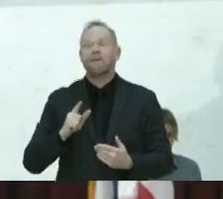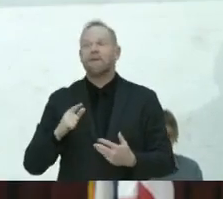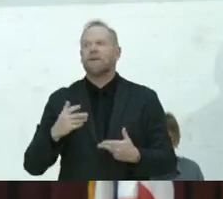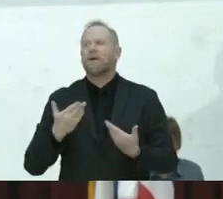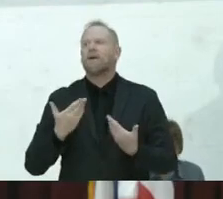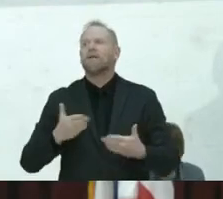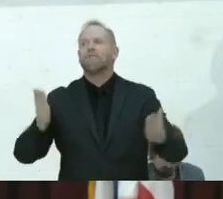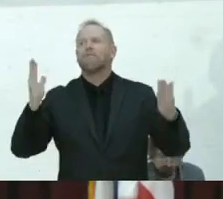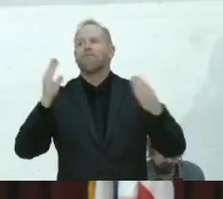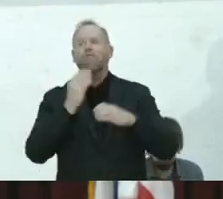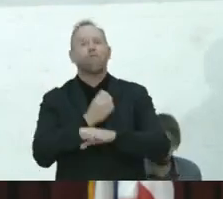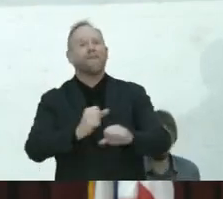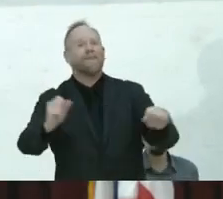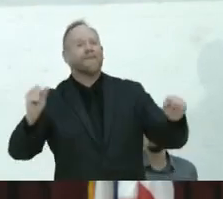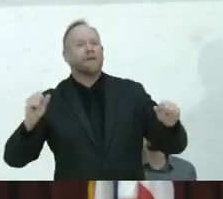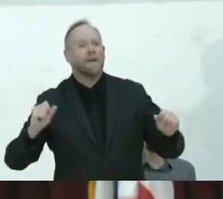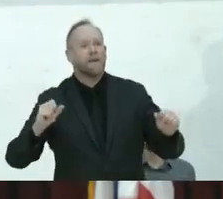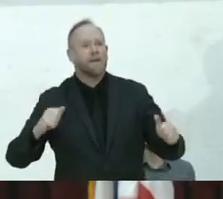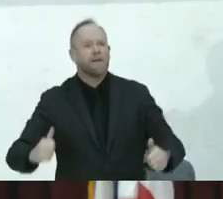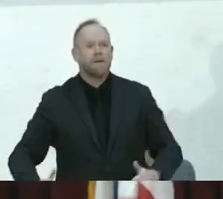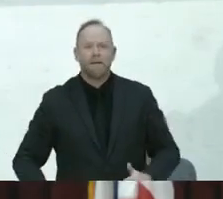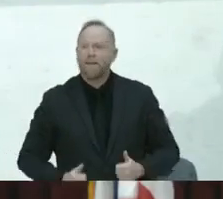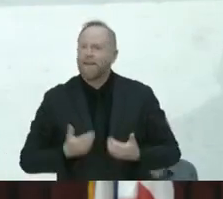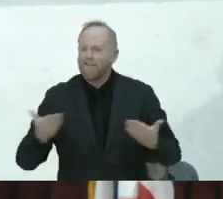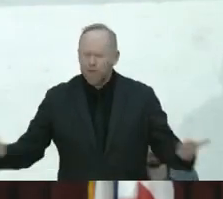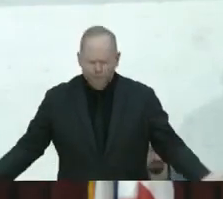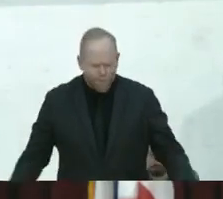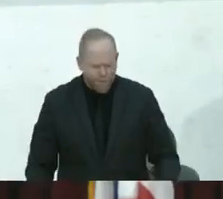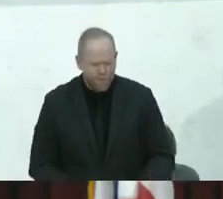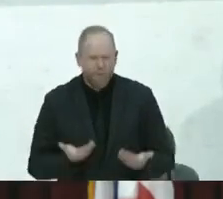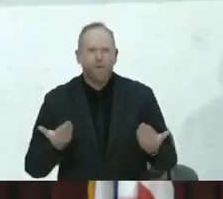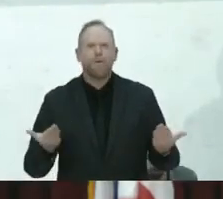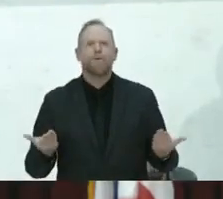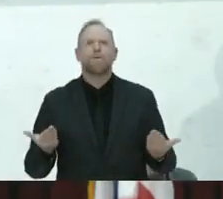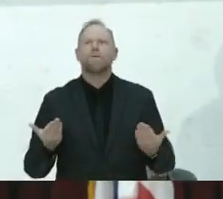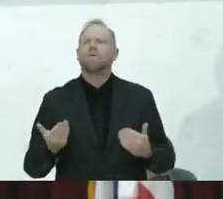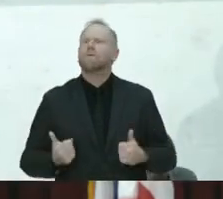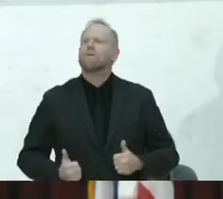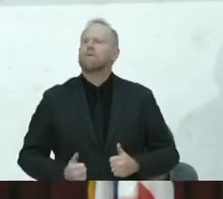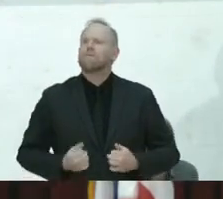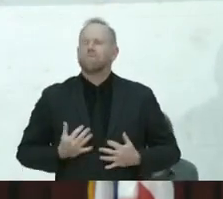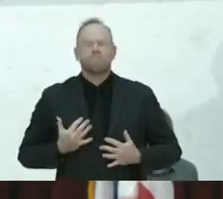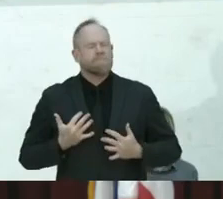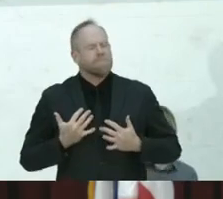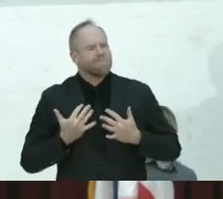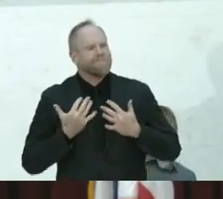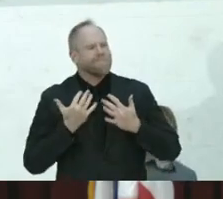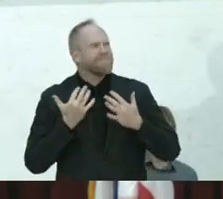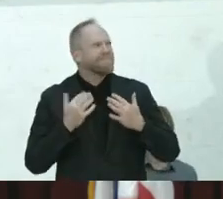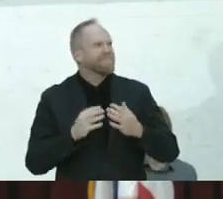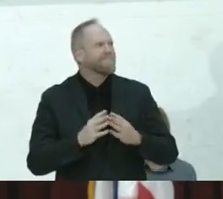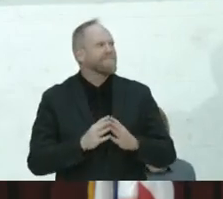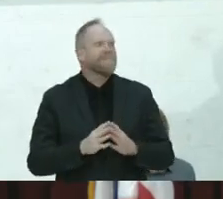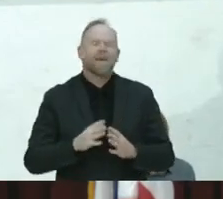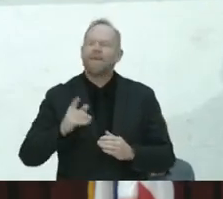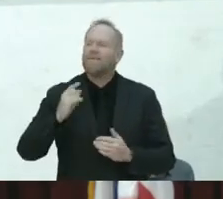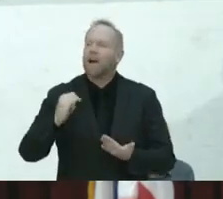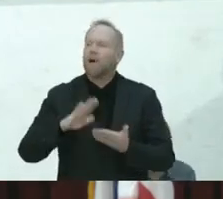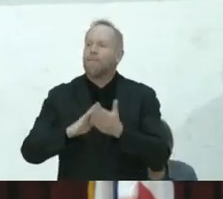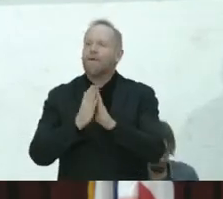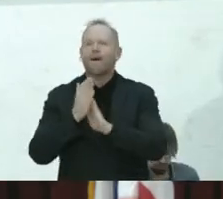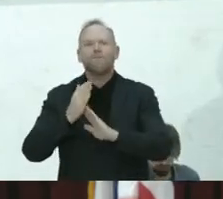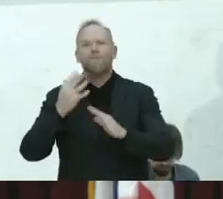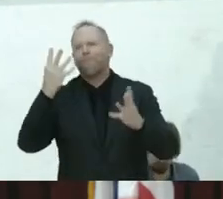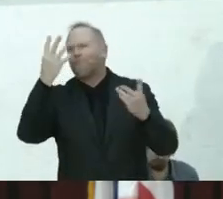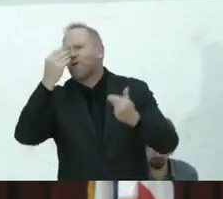living here in this brand new world might be a fantasy to see